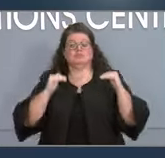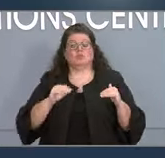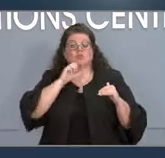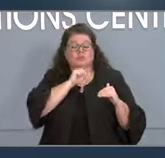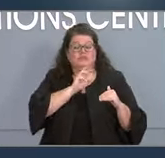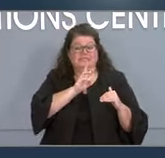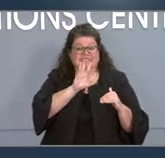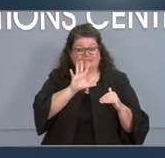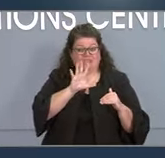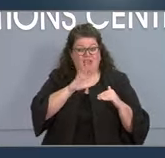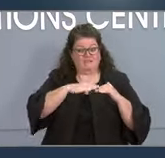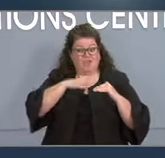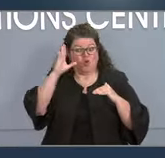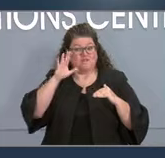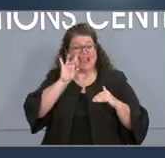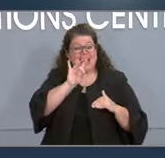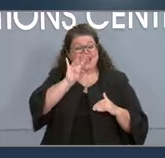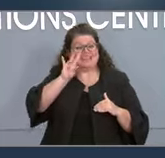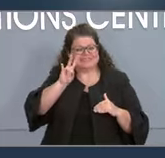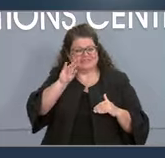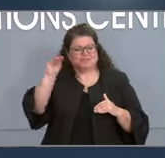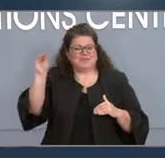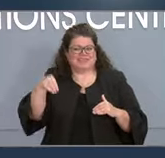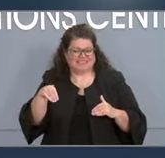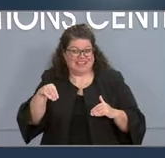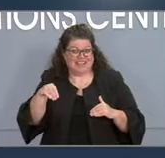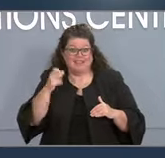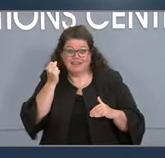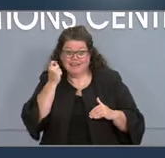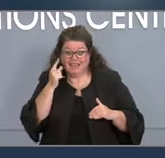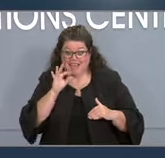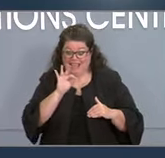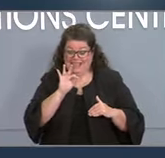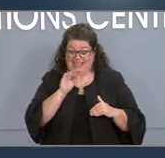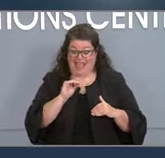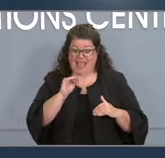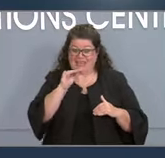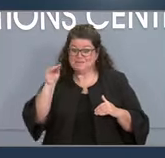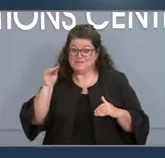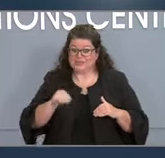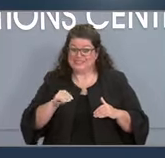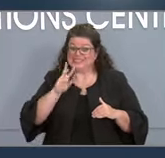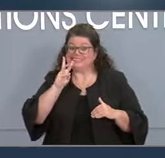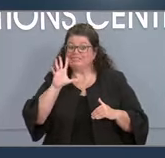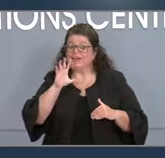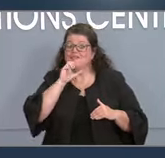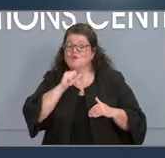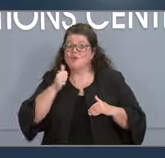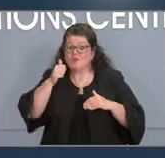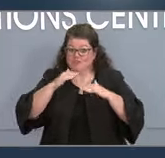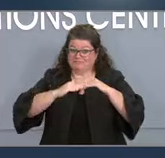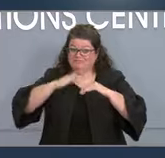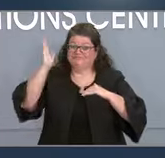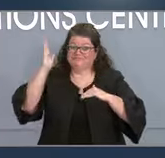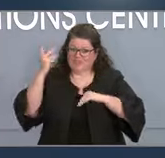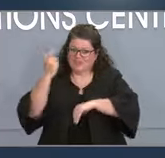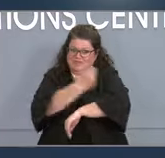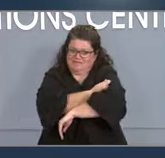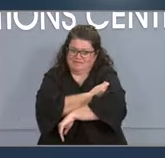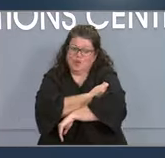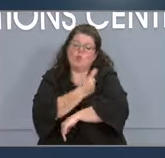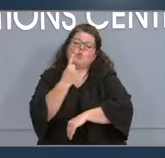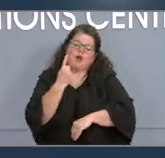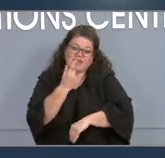are fully vaccinated. And as the governor said, 90% of those 65 and older have had at least one shot.